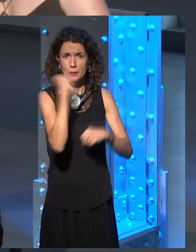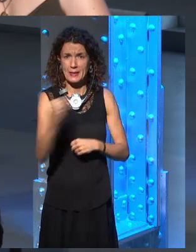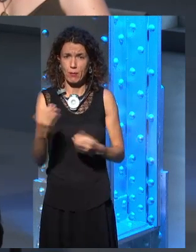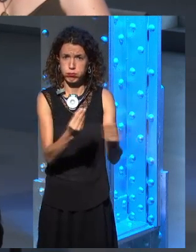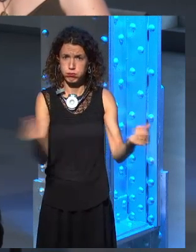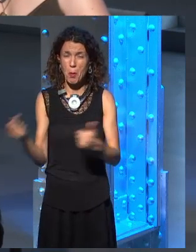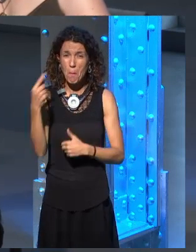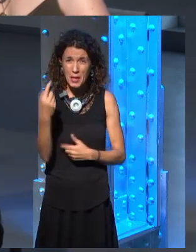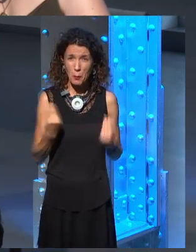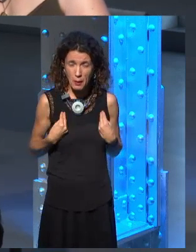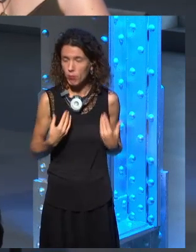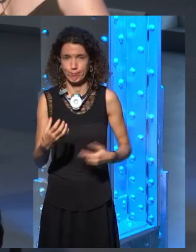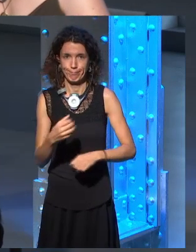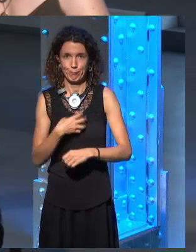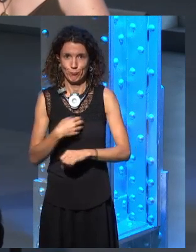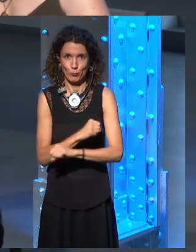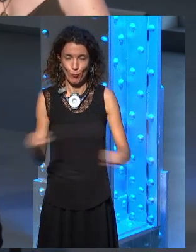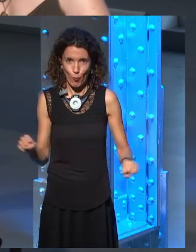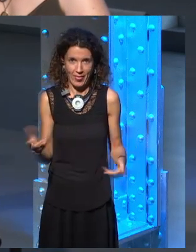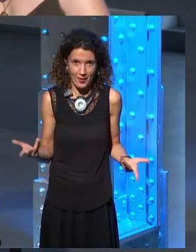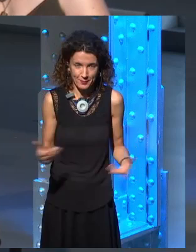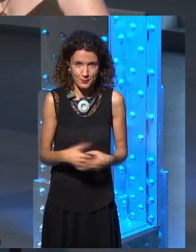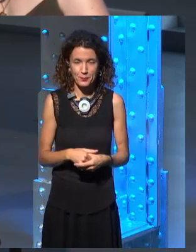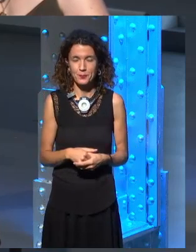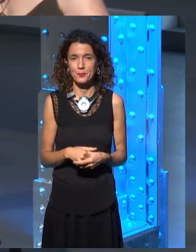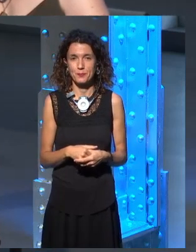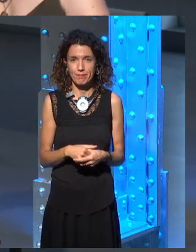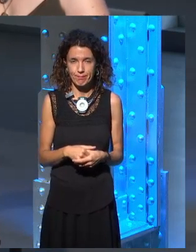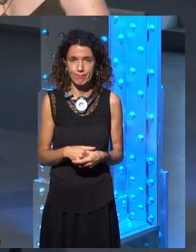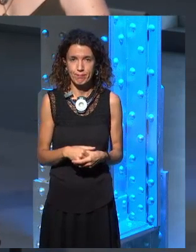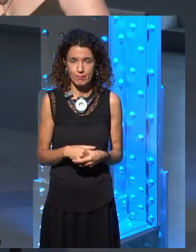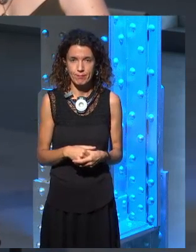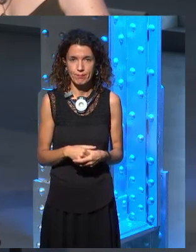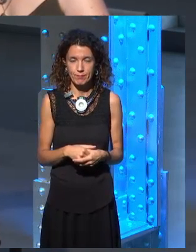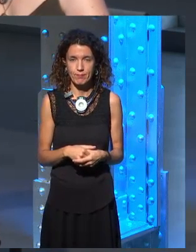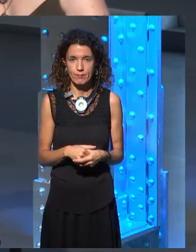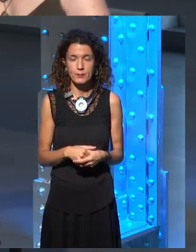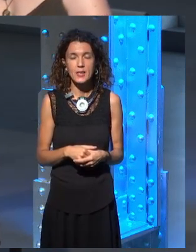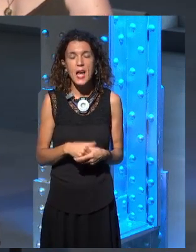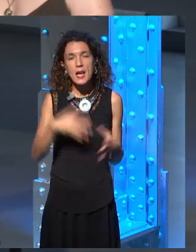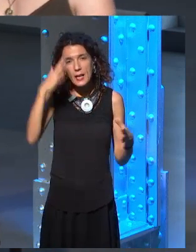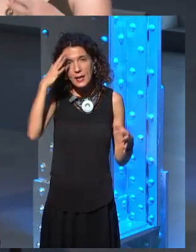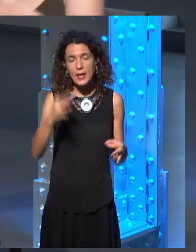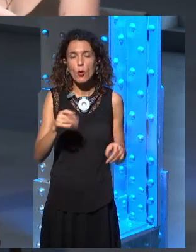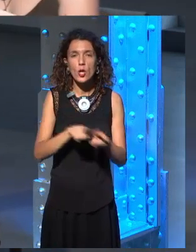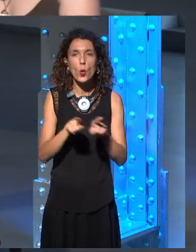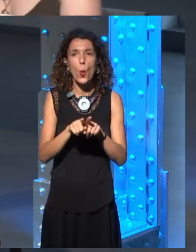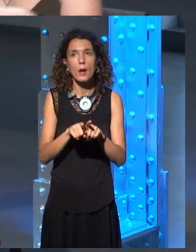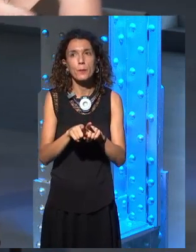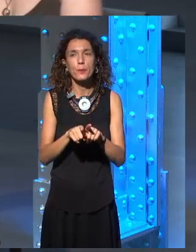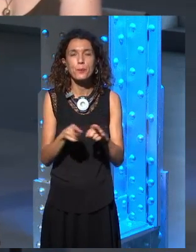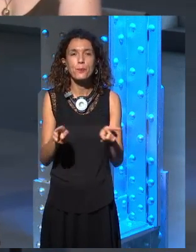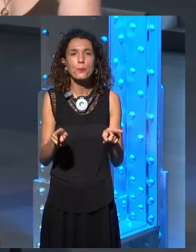So, you know, it's going to be a bloody road ahead as the story